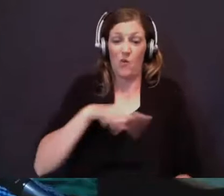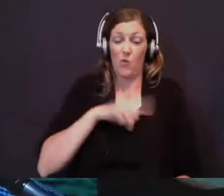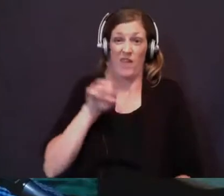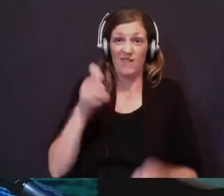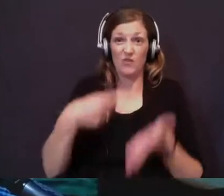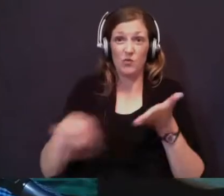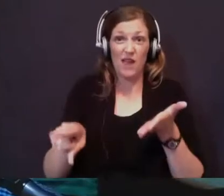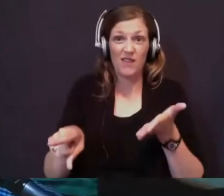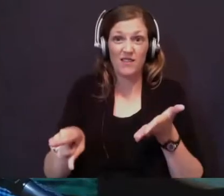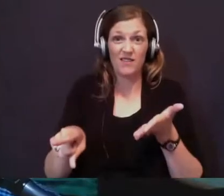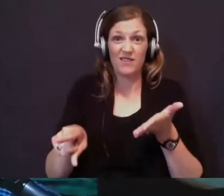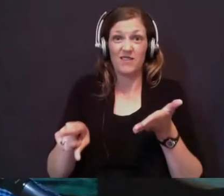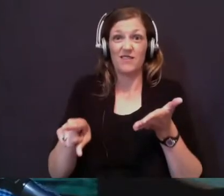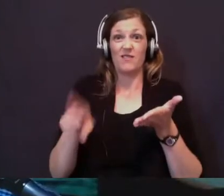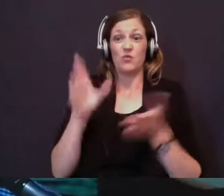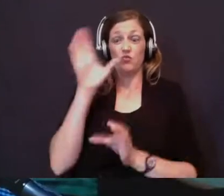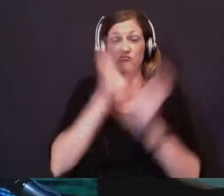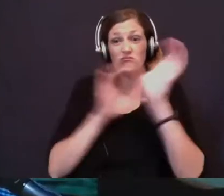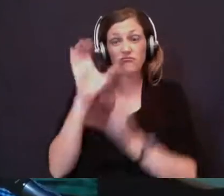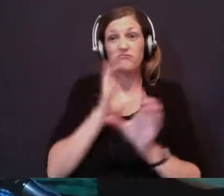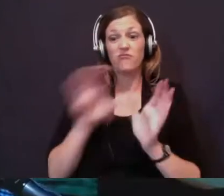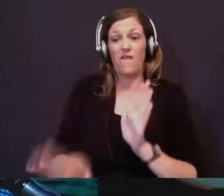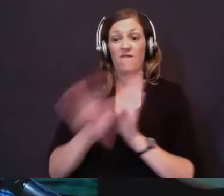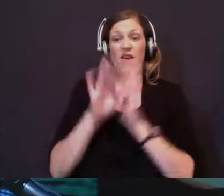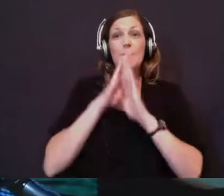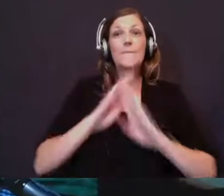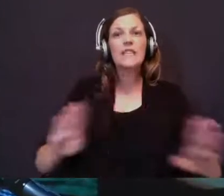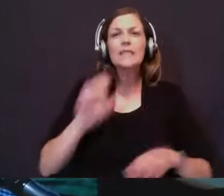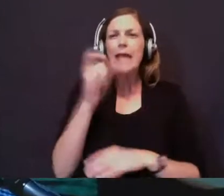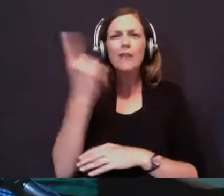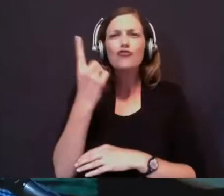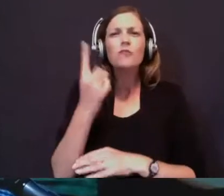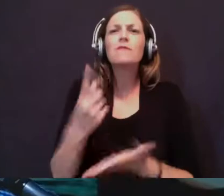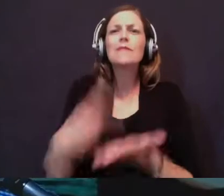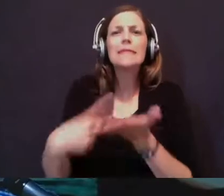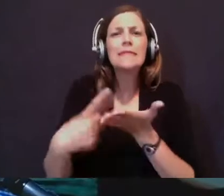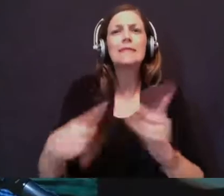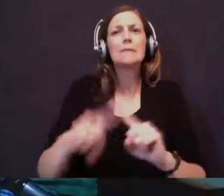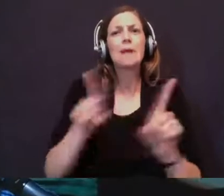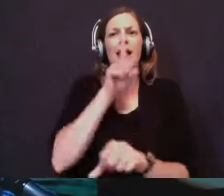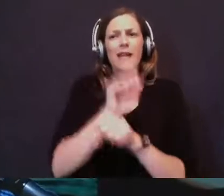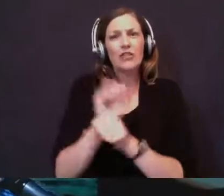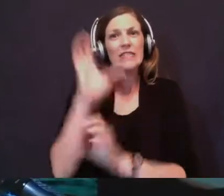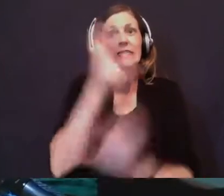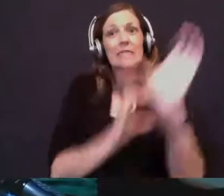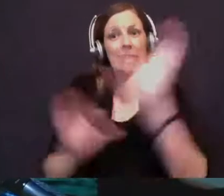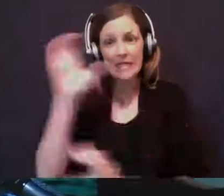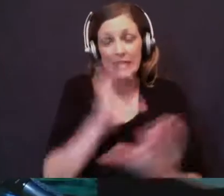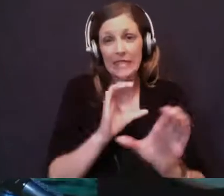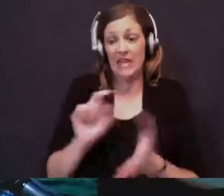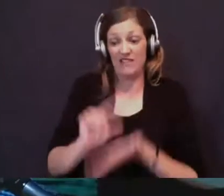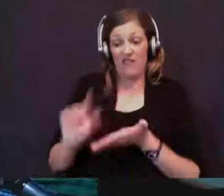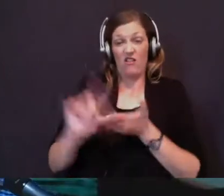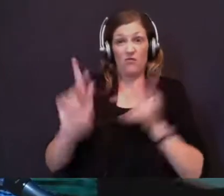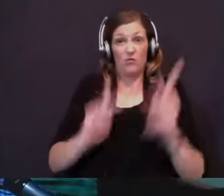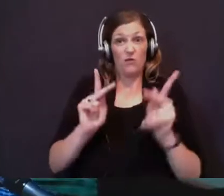in order to seek peace. Not just talk about peace, but to actually seek it. As gospel people, we